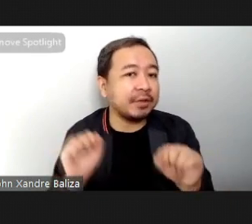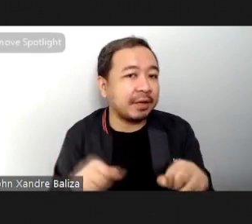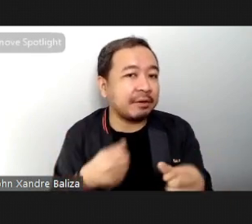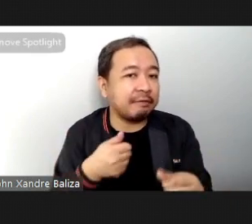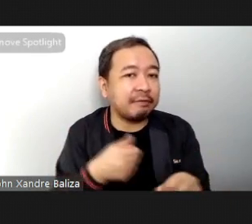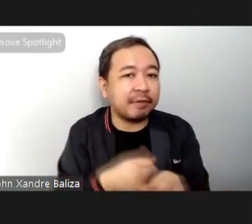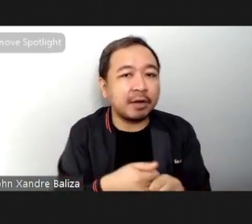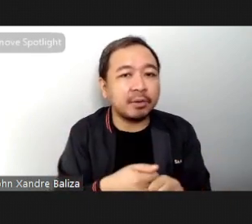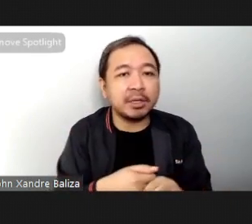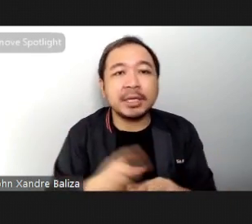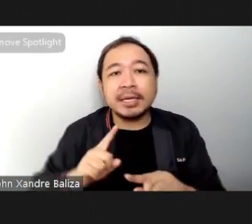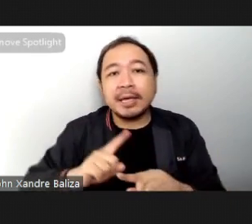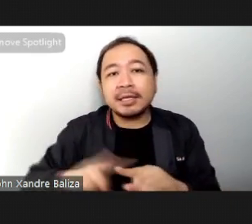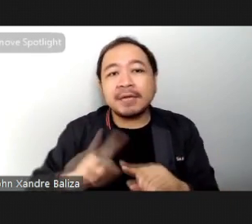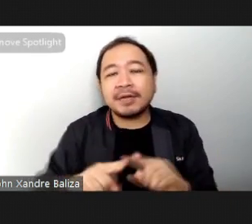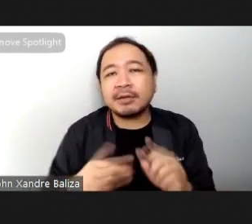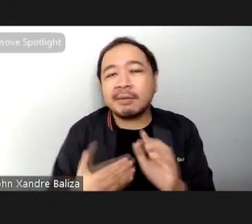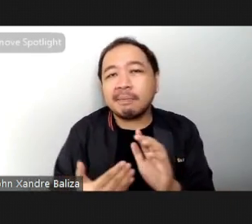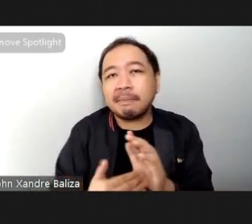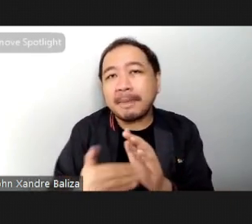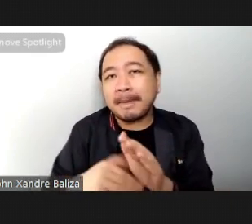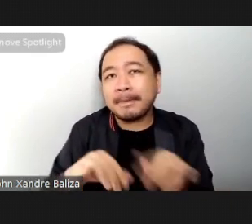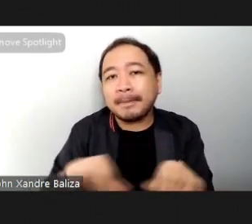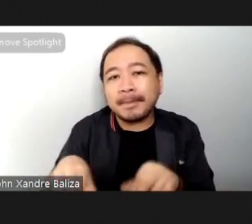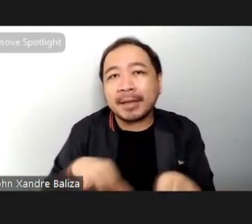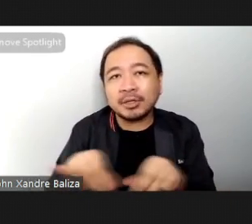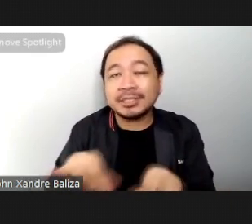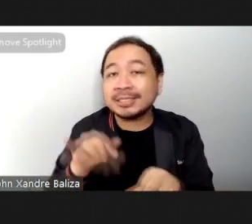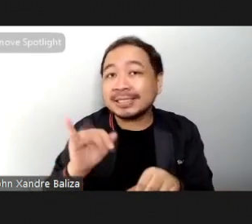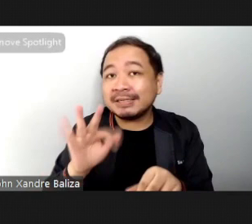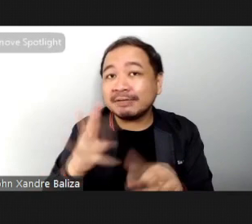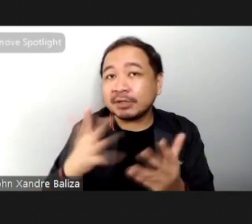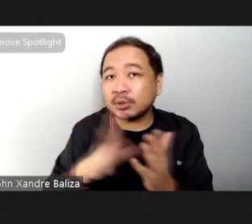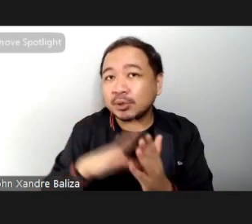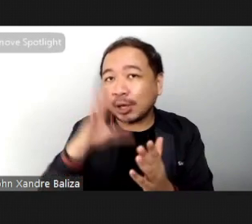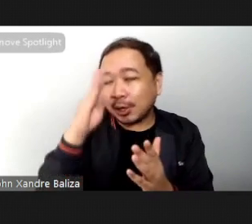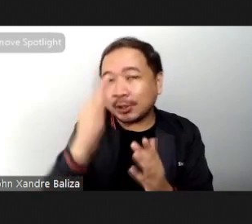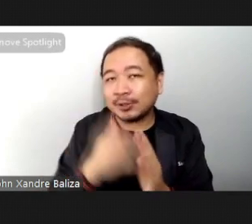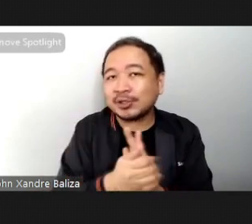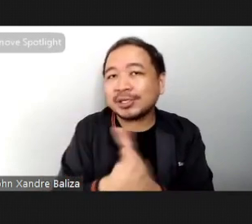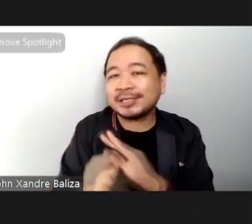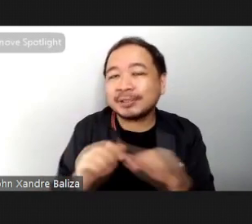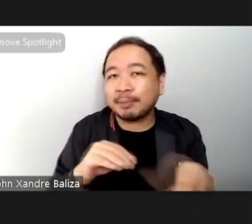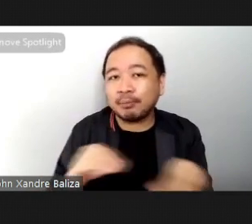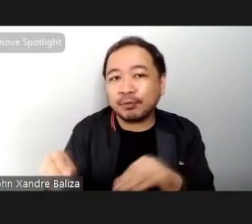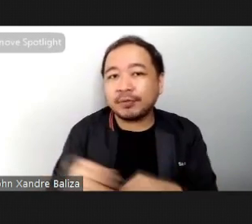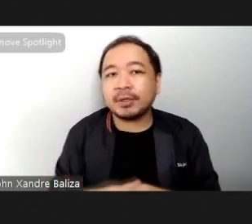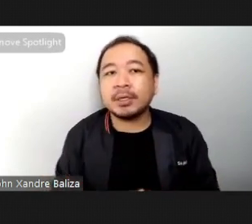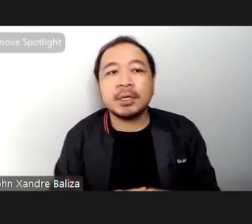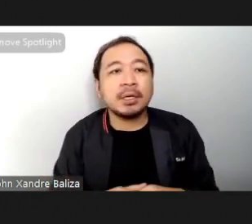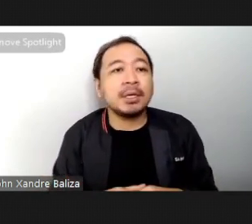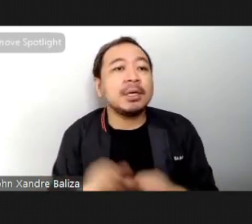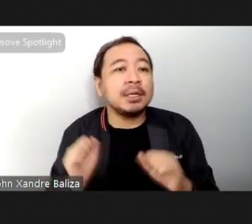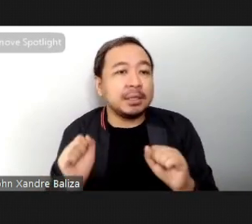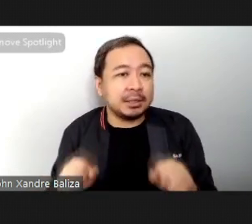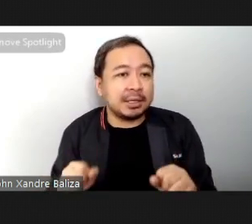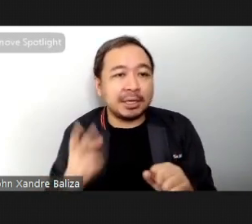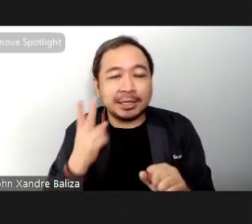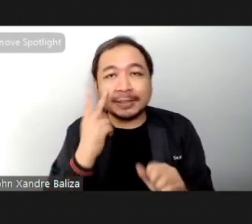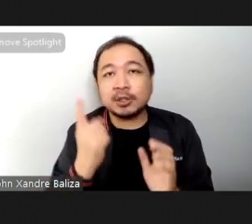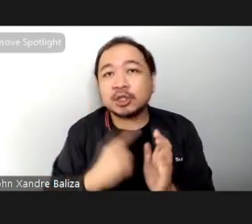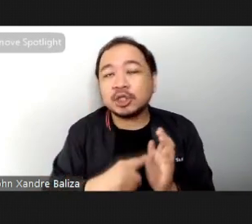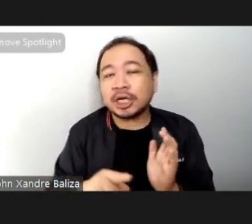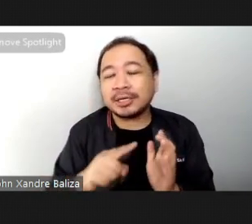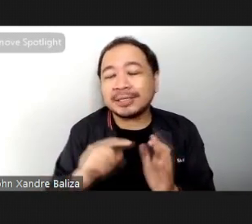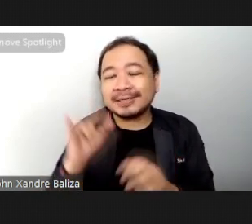patterns you can achieve when you have mastery of these moves you can also check out the right method page either the Instagram or